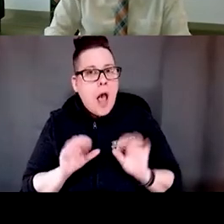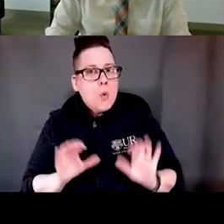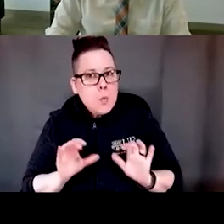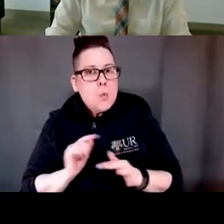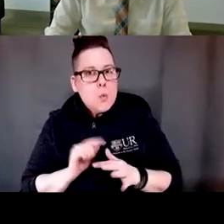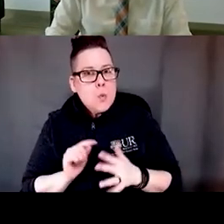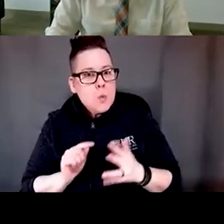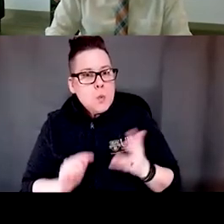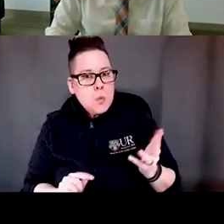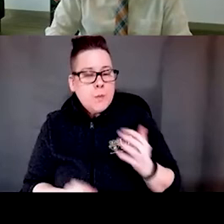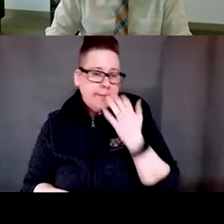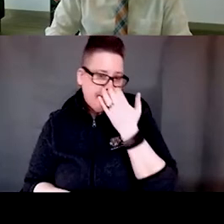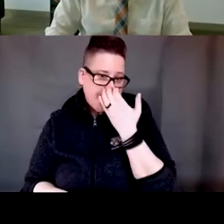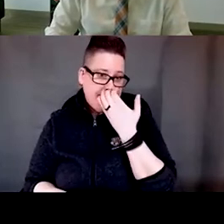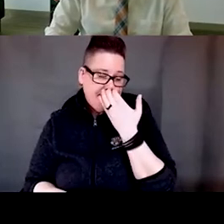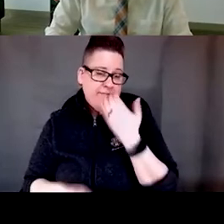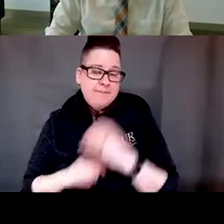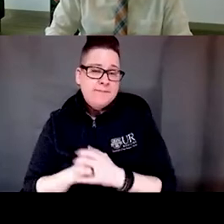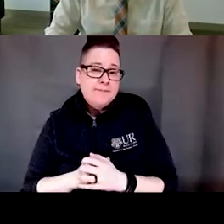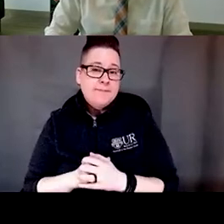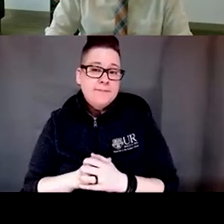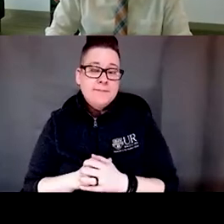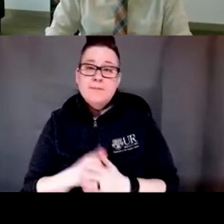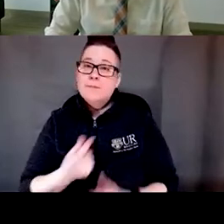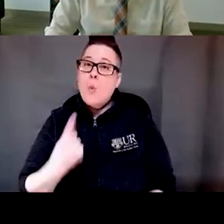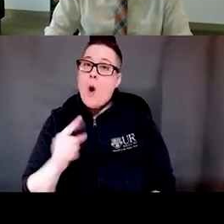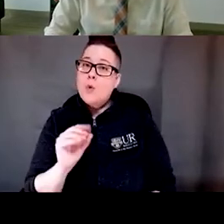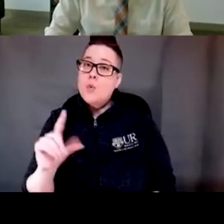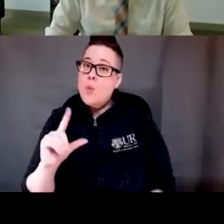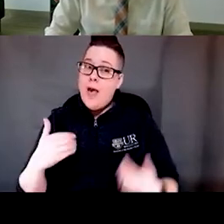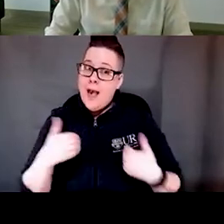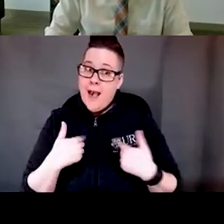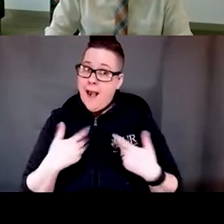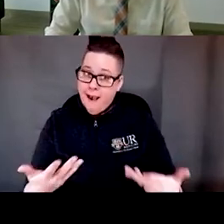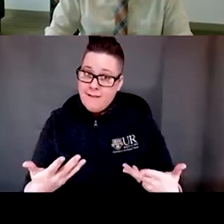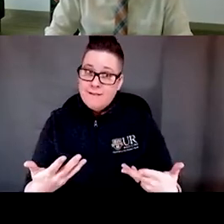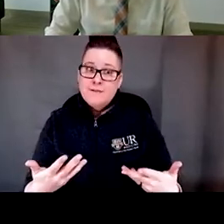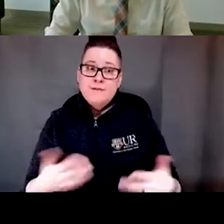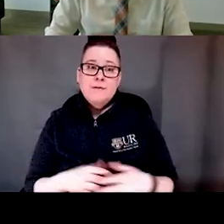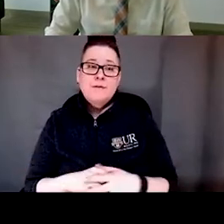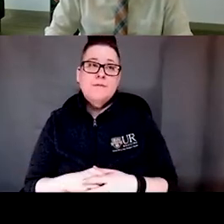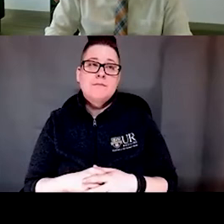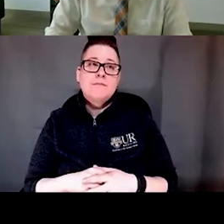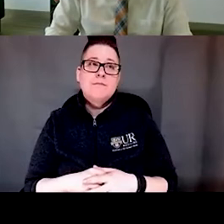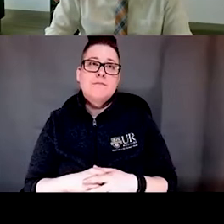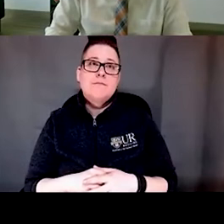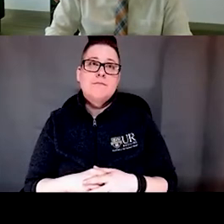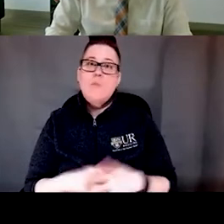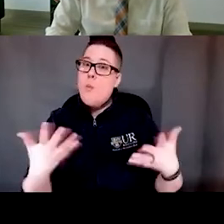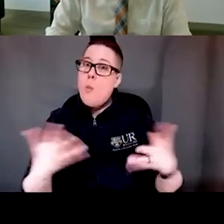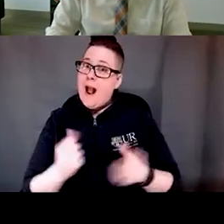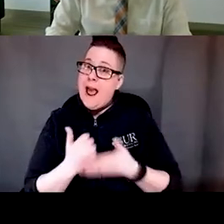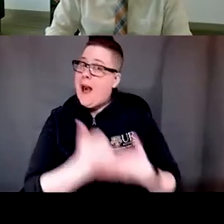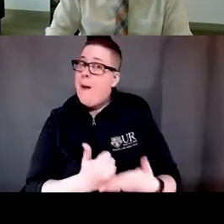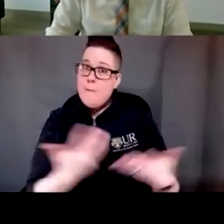And one of the things, one of the tools at our disposal that can be quite